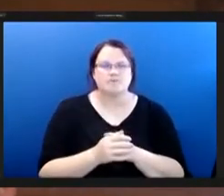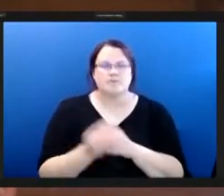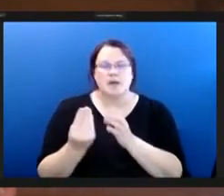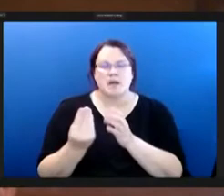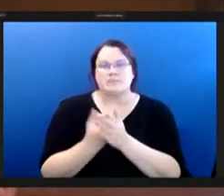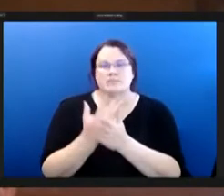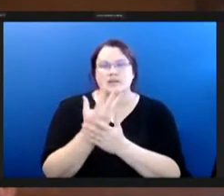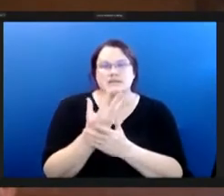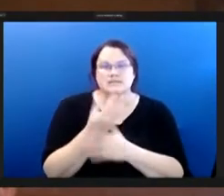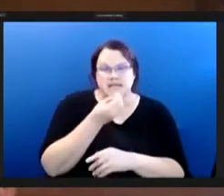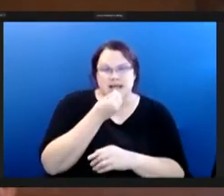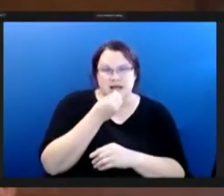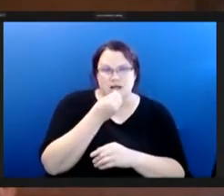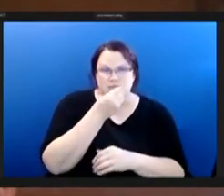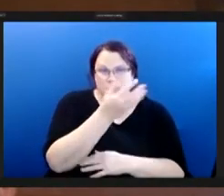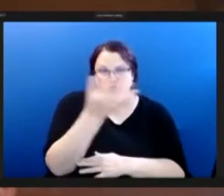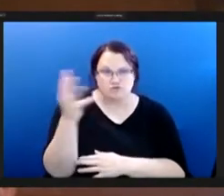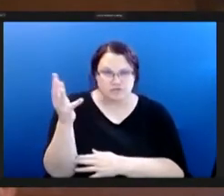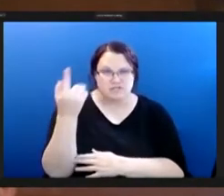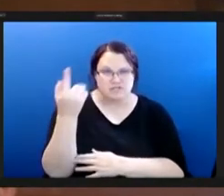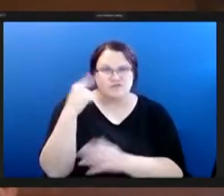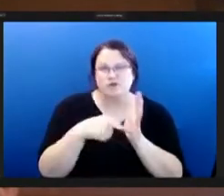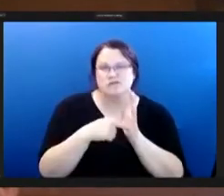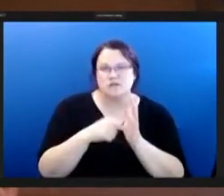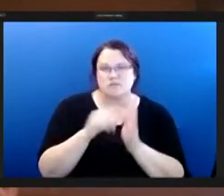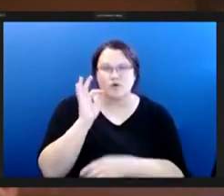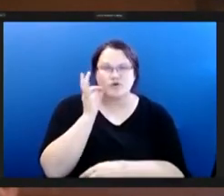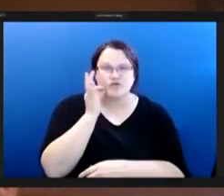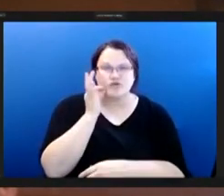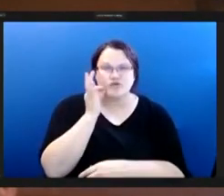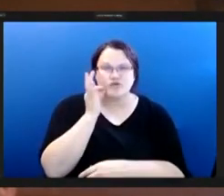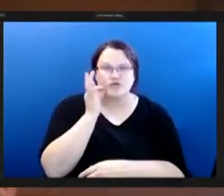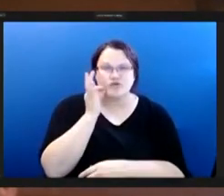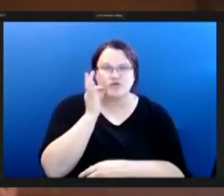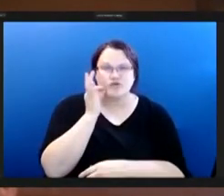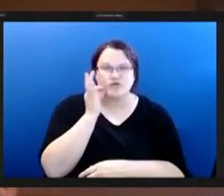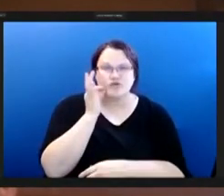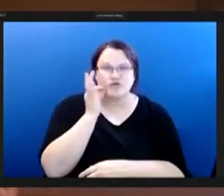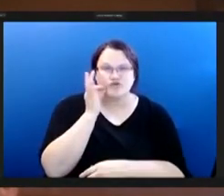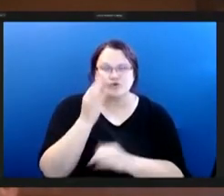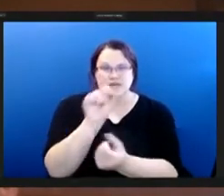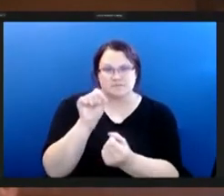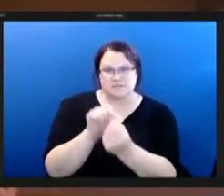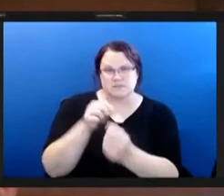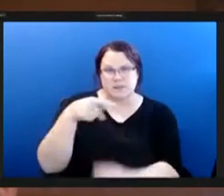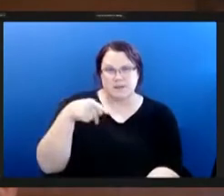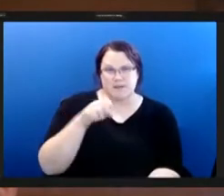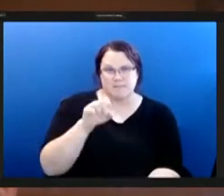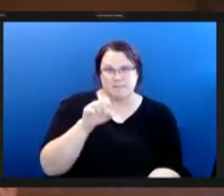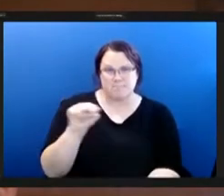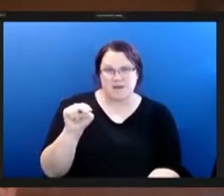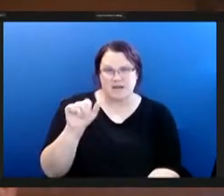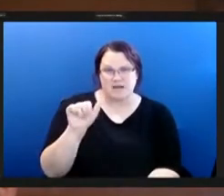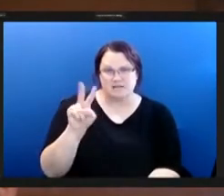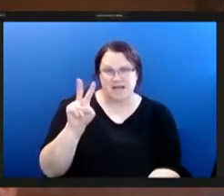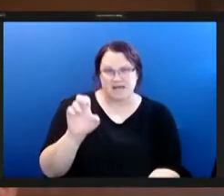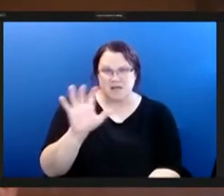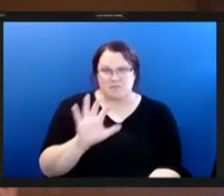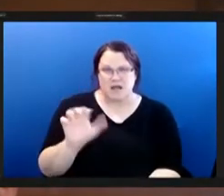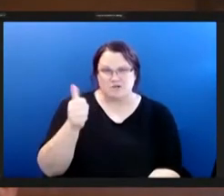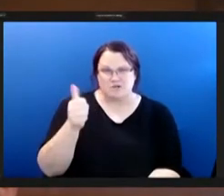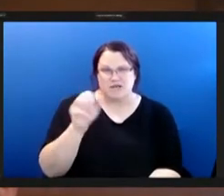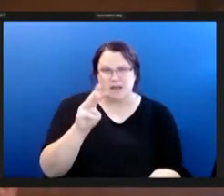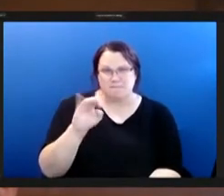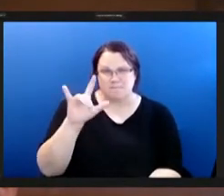trees fruit in particular penn avenue which is roughly a 10 mile radius from